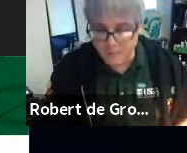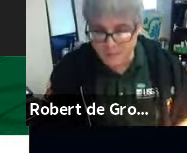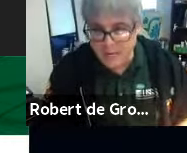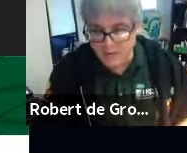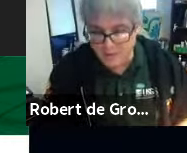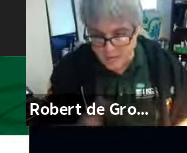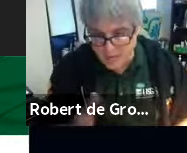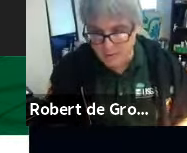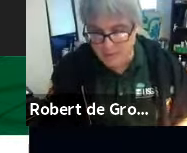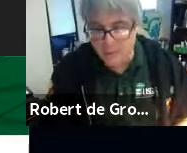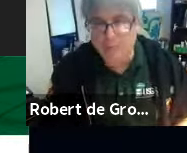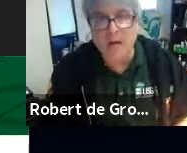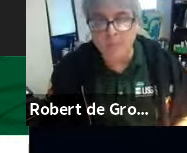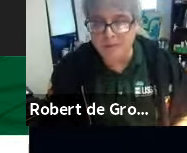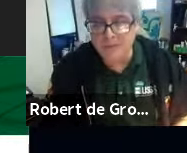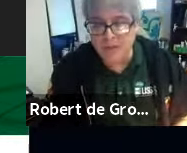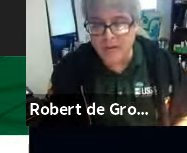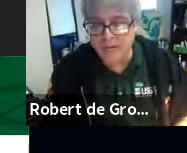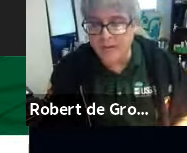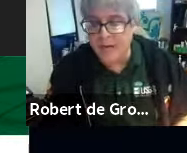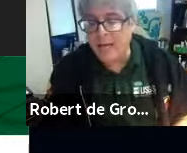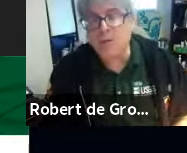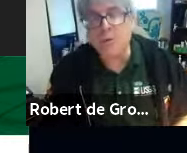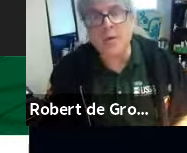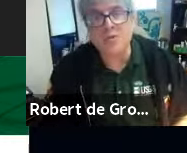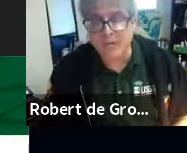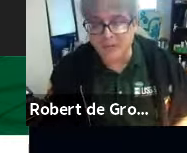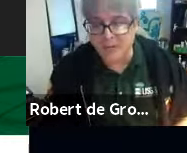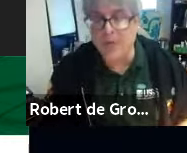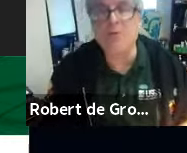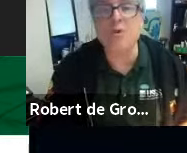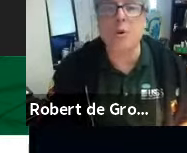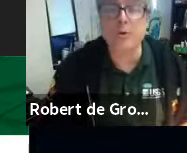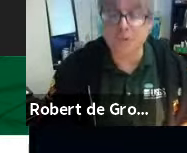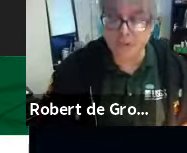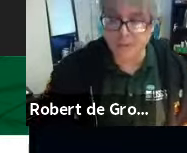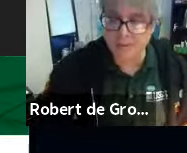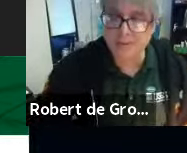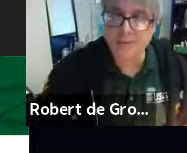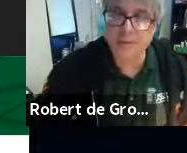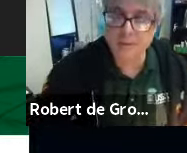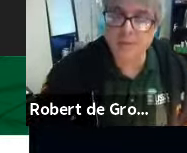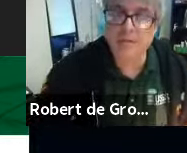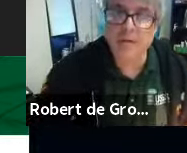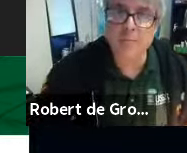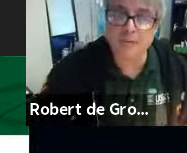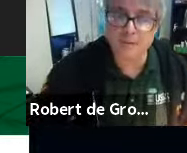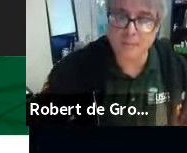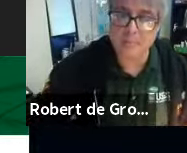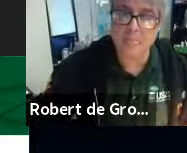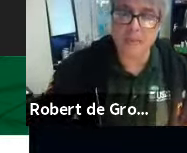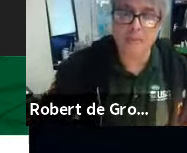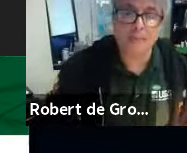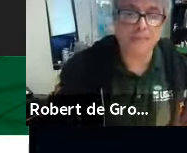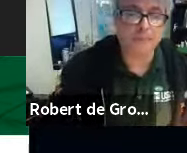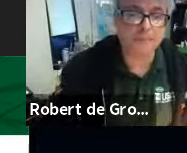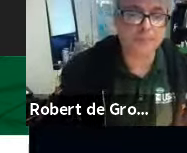The account, the handle is at the bottom of the slide at usgs underscore ShakeAlert. Next slide, please.